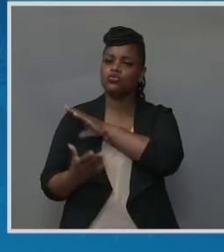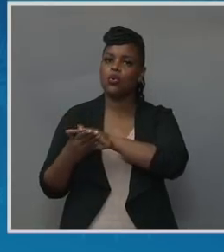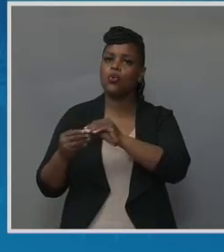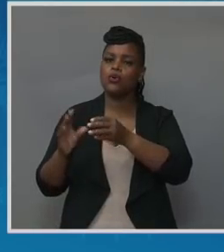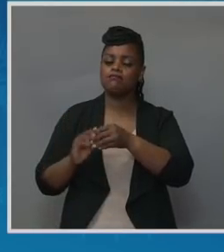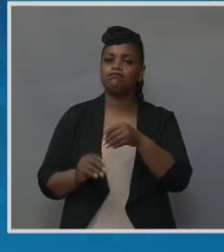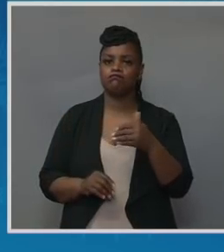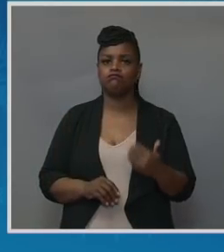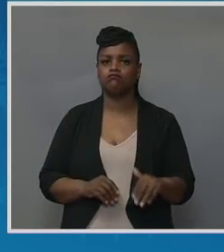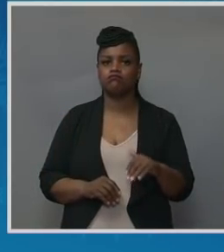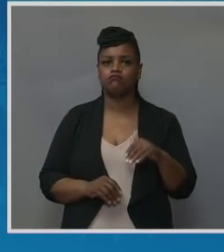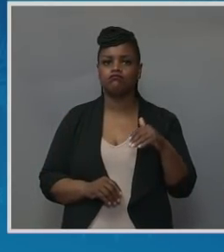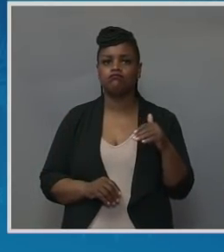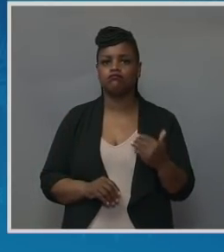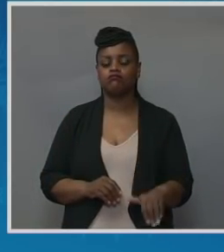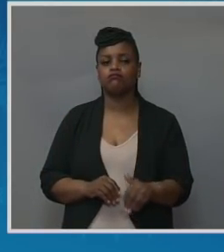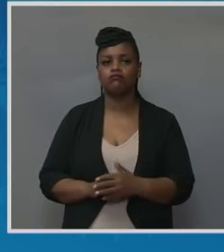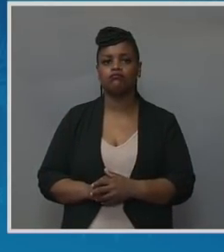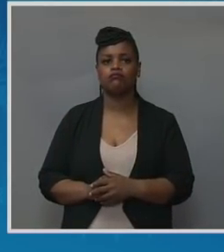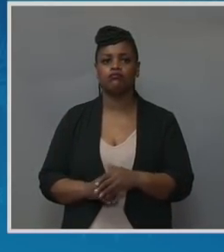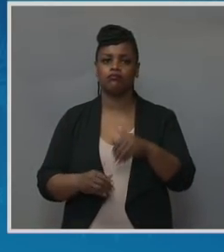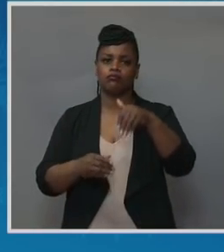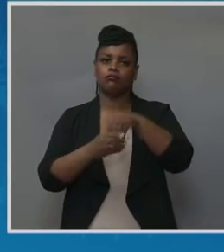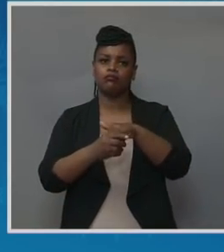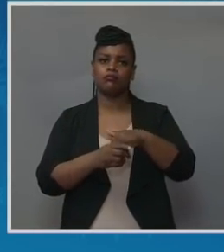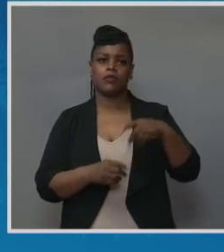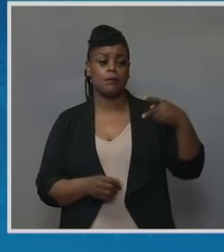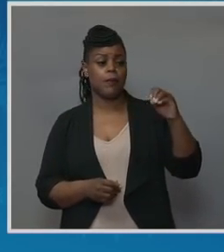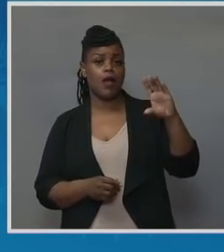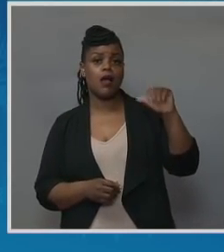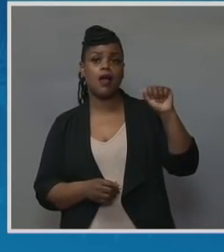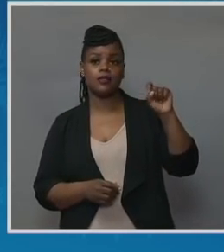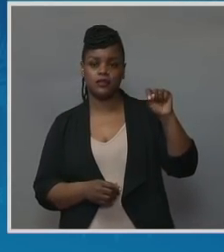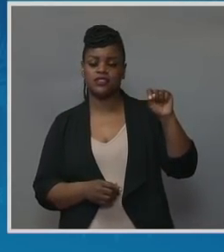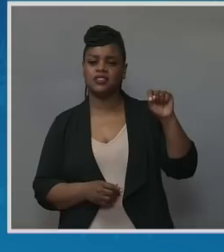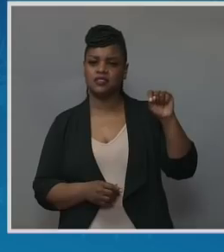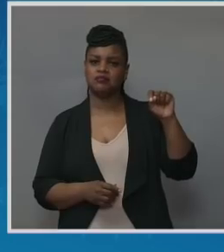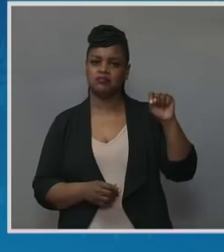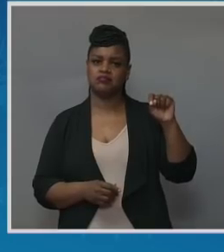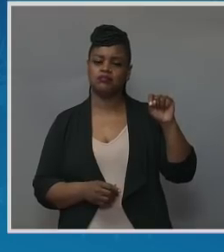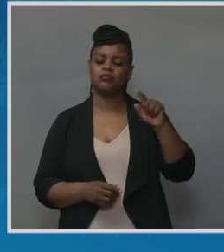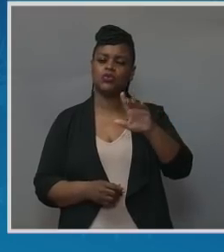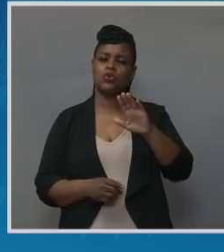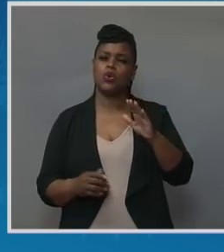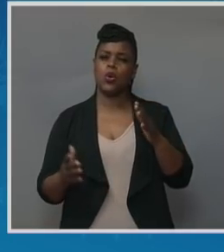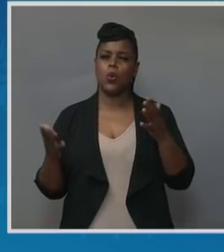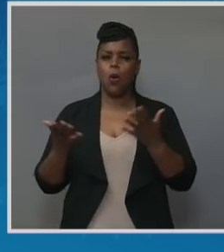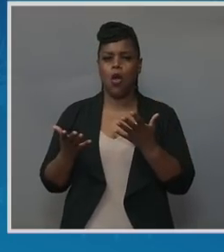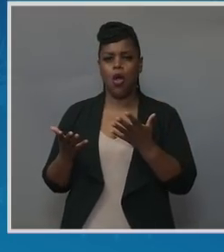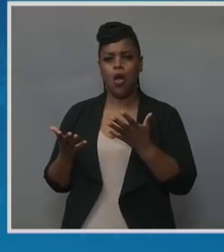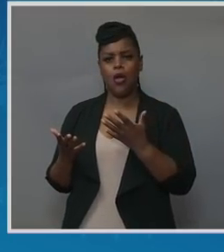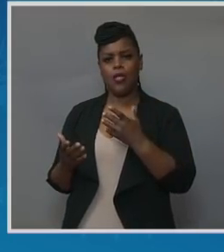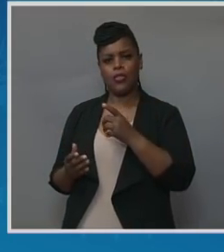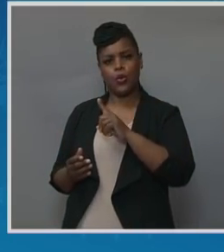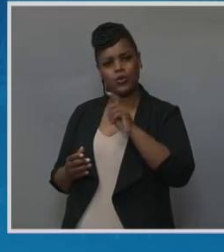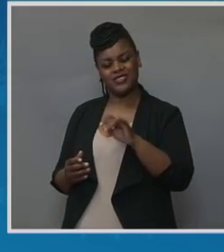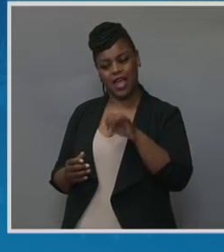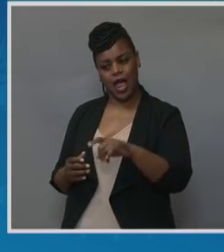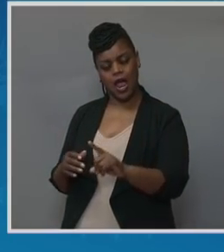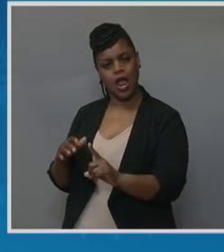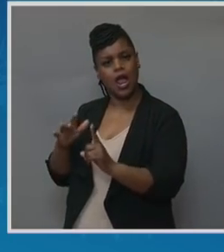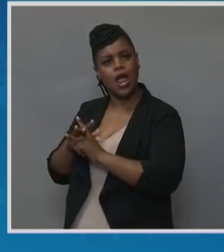In the podcast, what are the questions that come up most frequently?